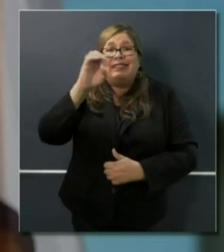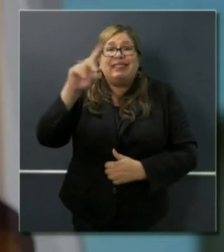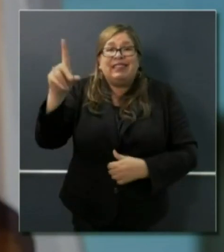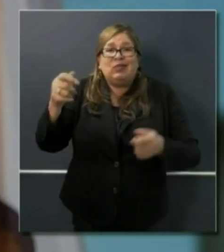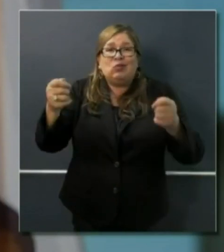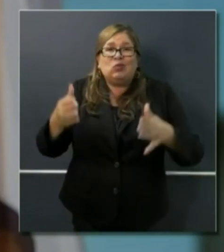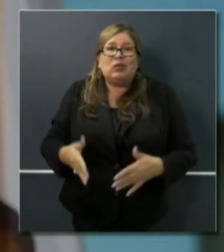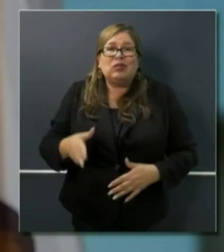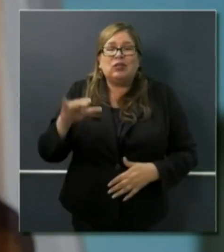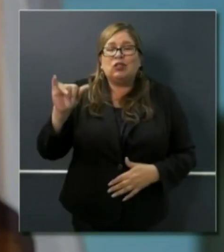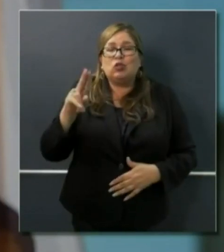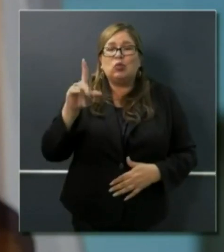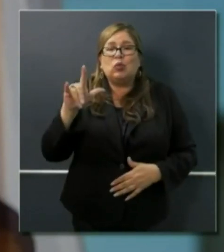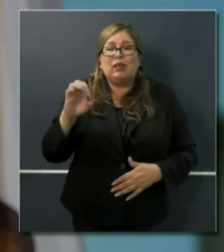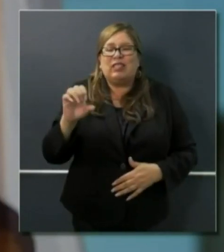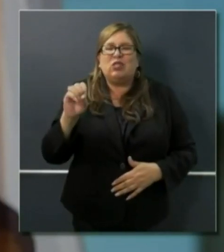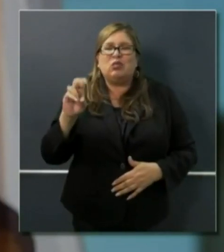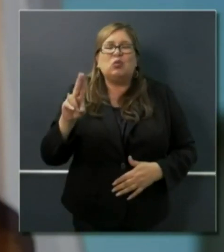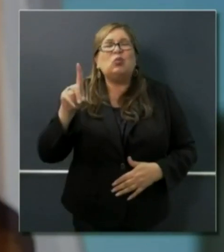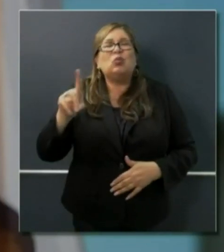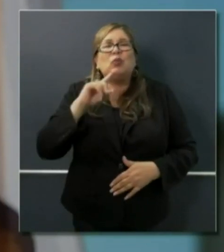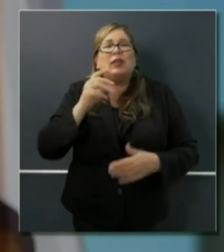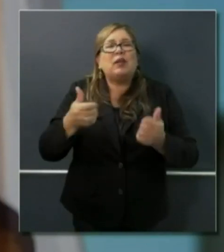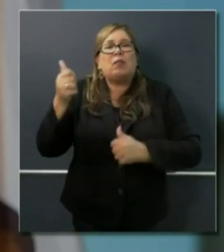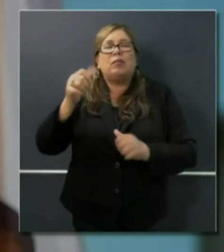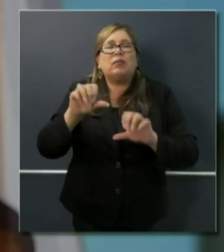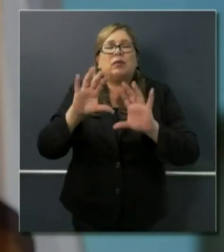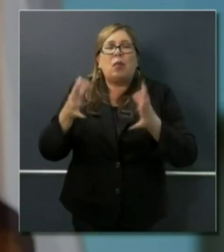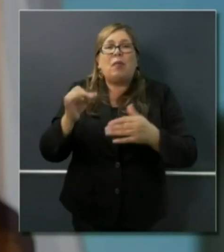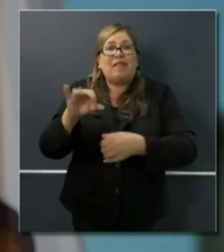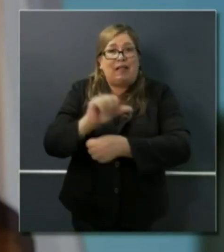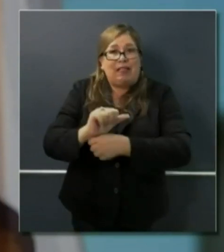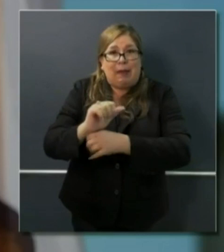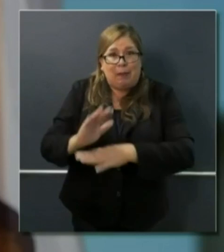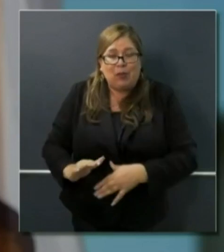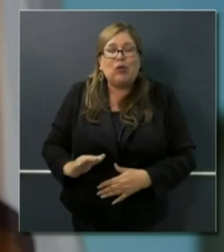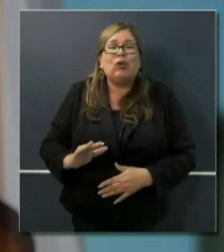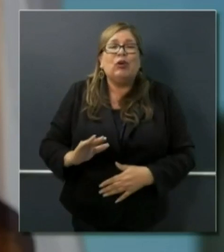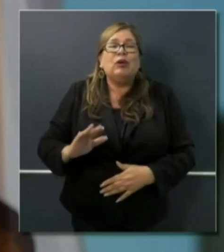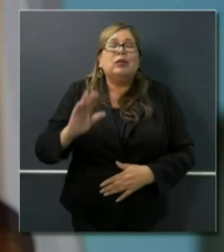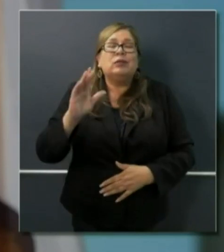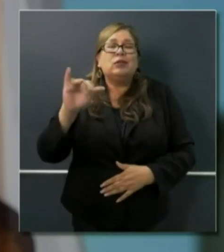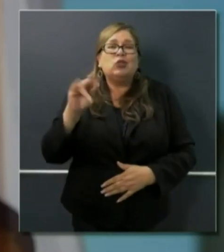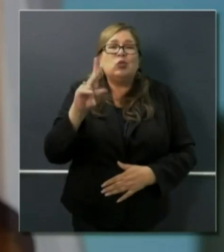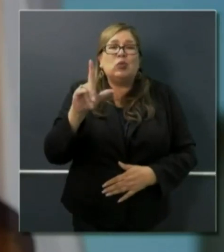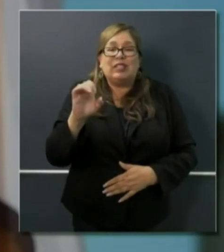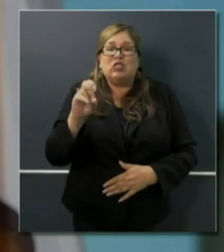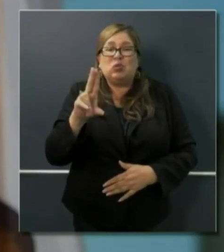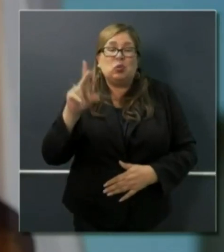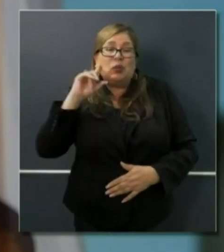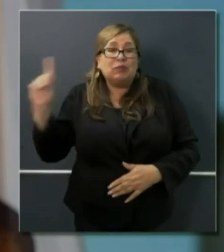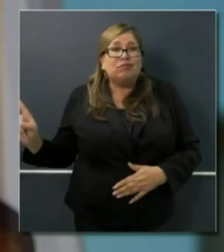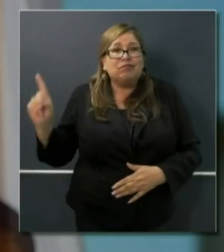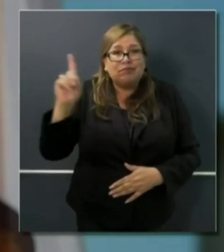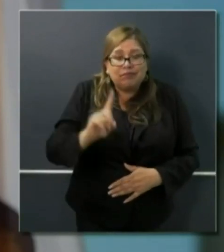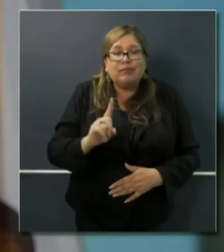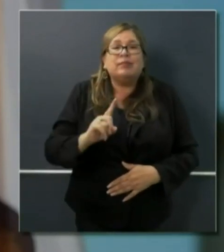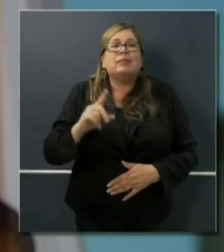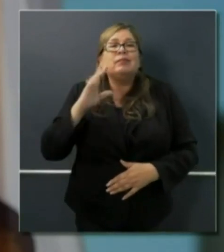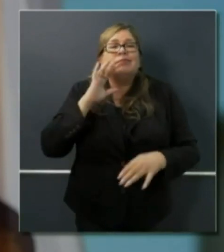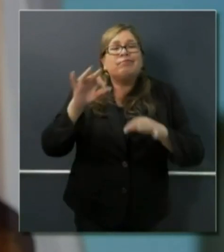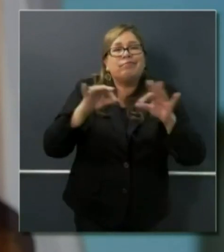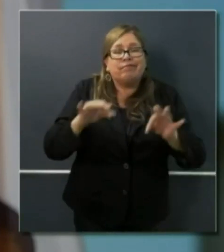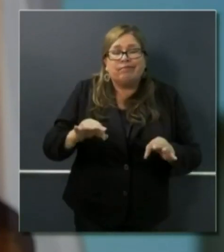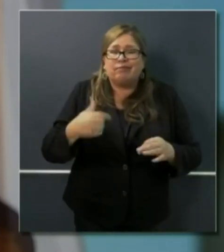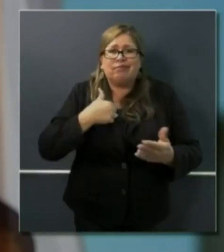of Labor, and the incredible partnership that she has formed within her agency, and all the men and women